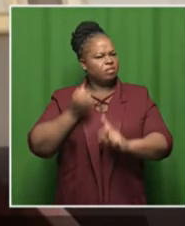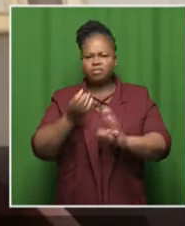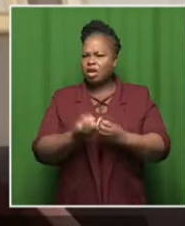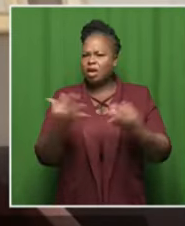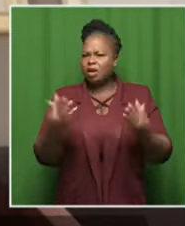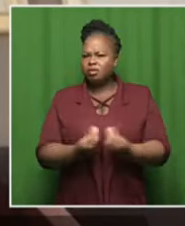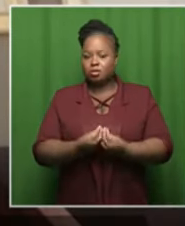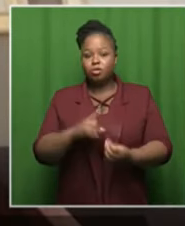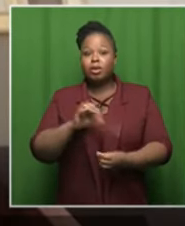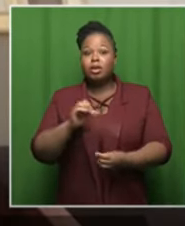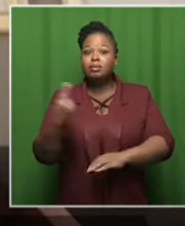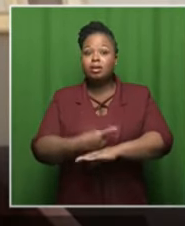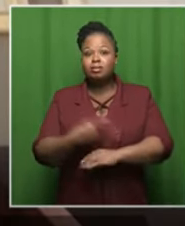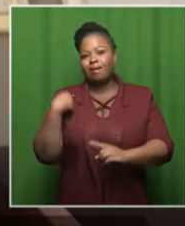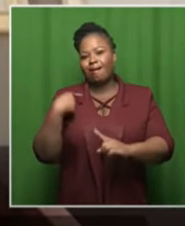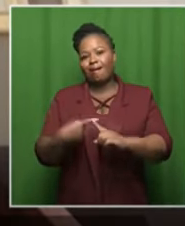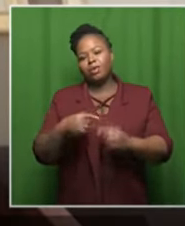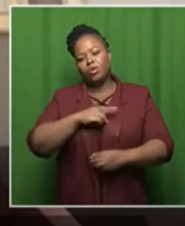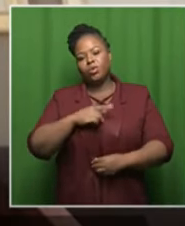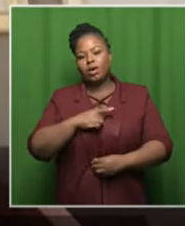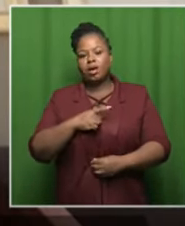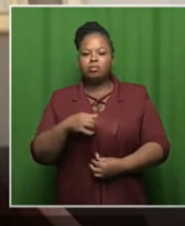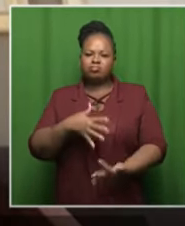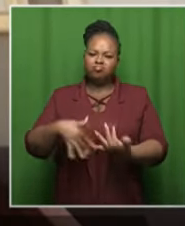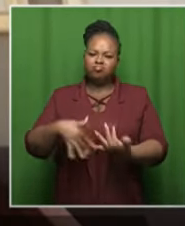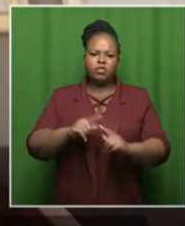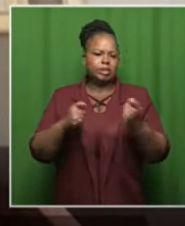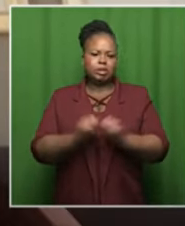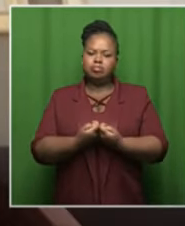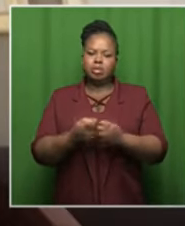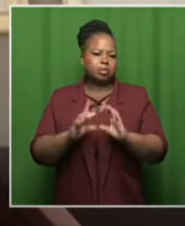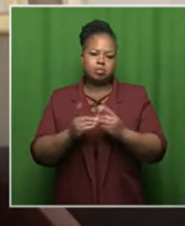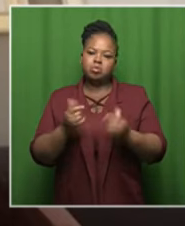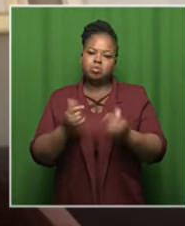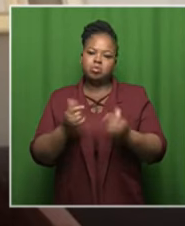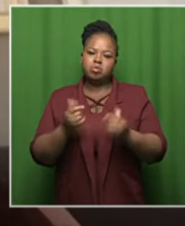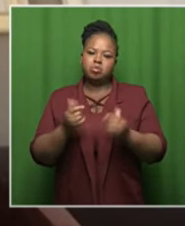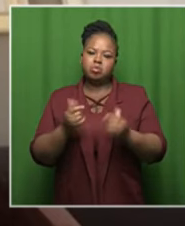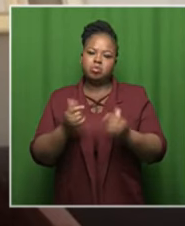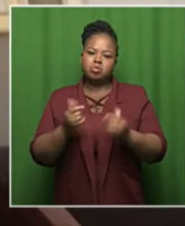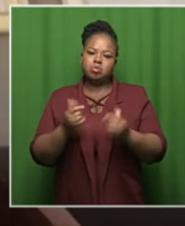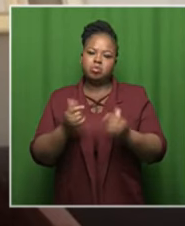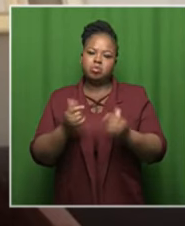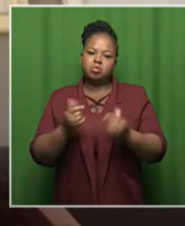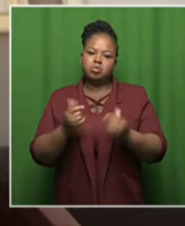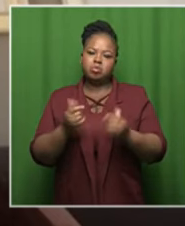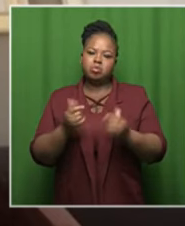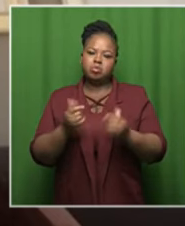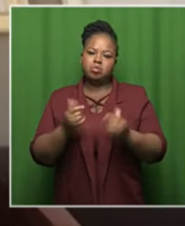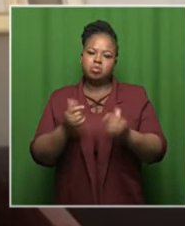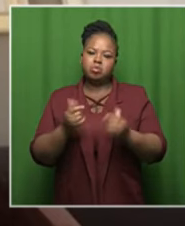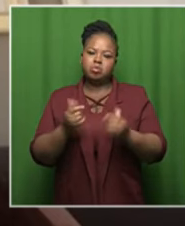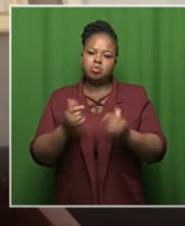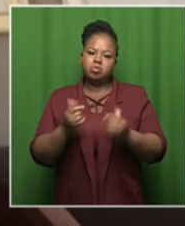many things in the other days and all because i'm surrounded by a very good team in the department i'm engaging 12